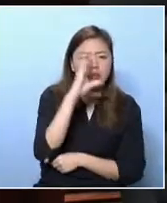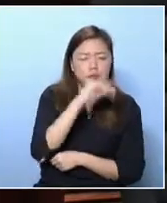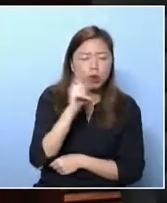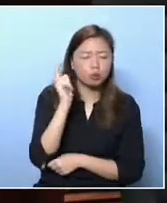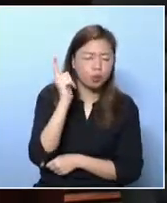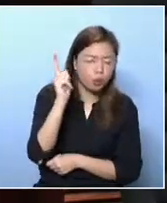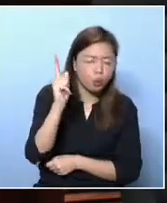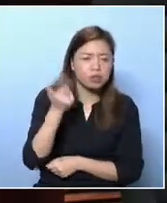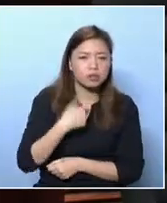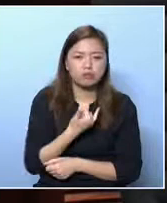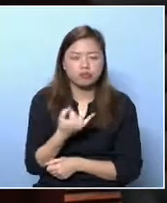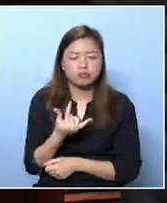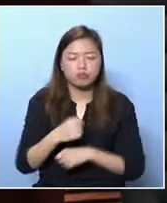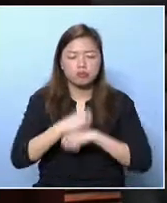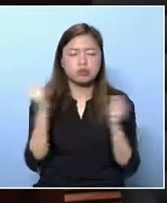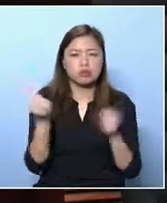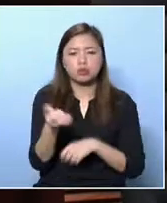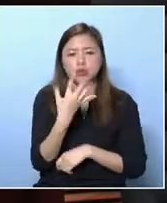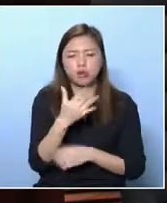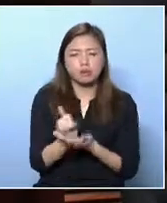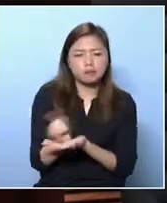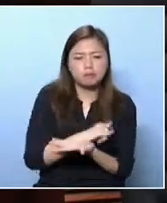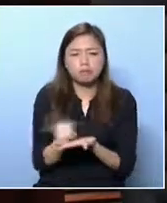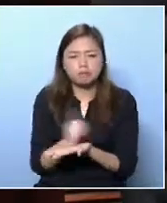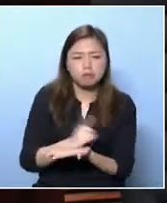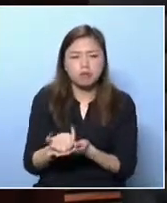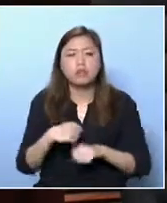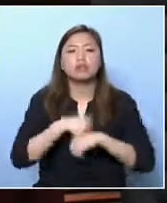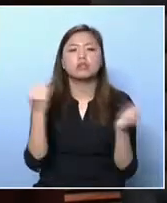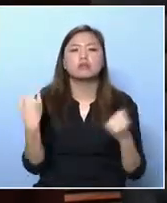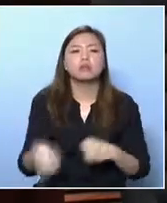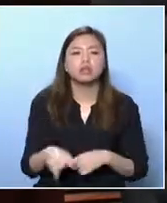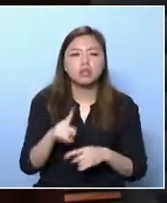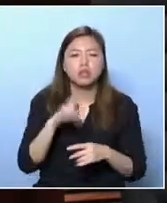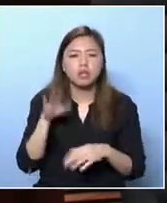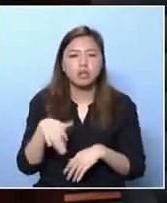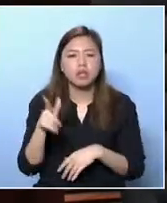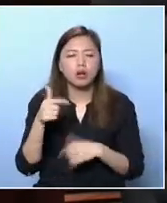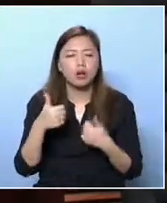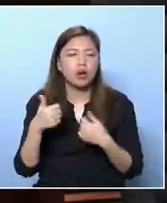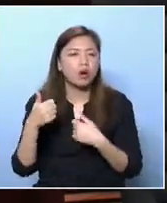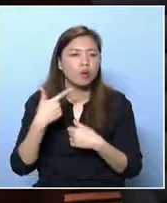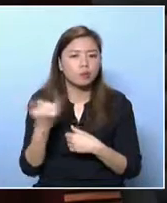and aches. And very often